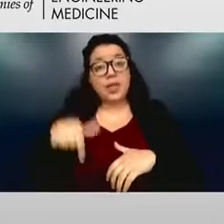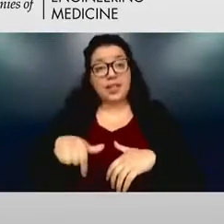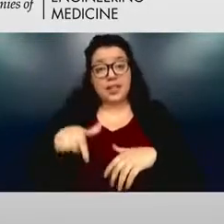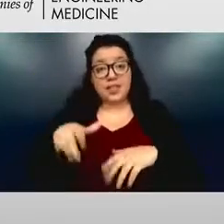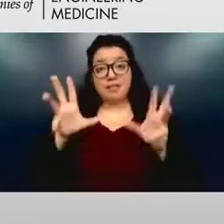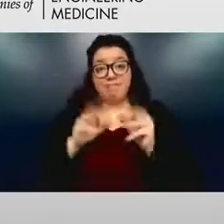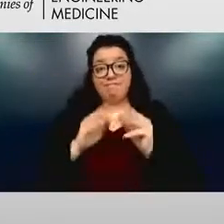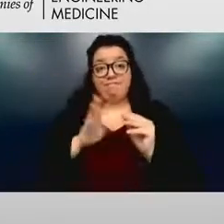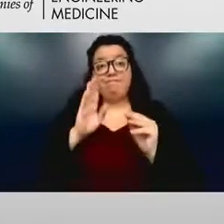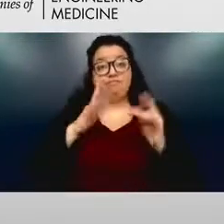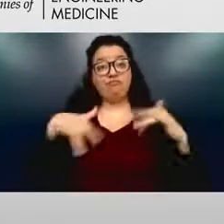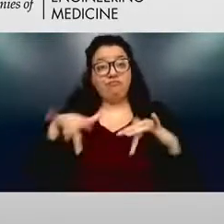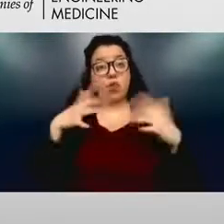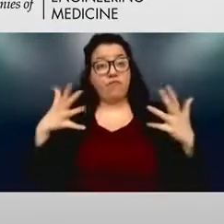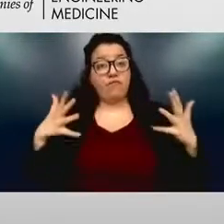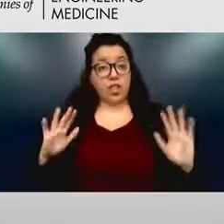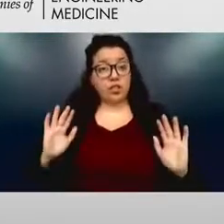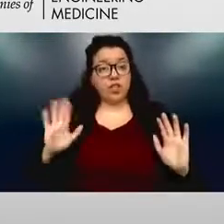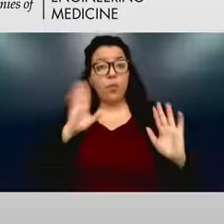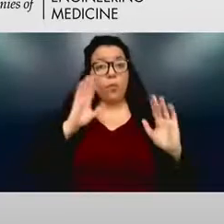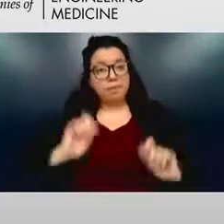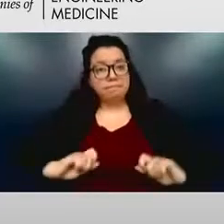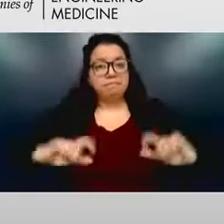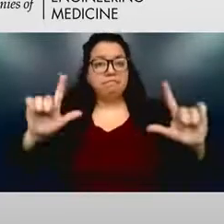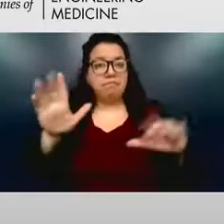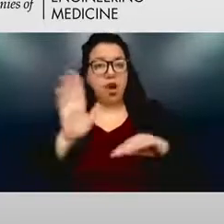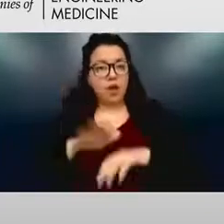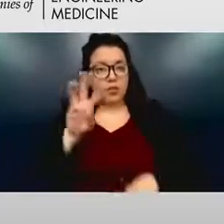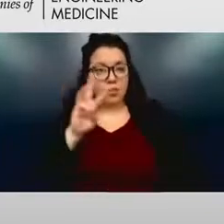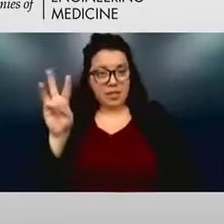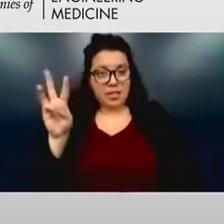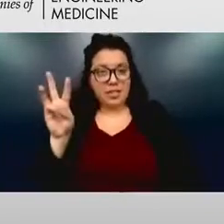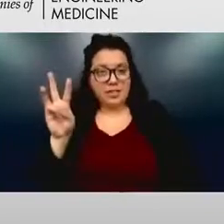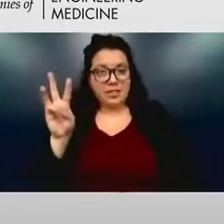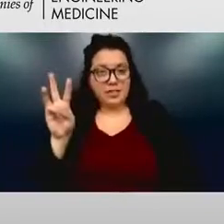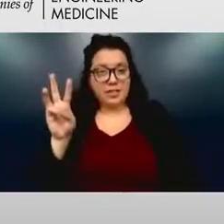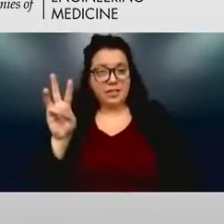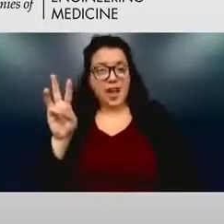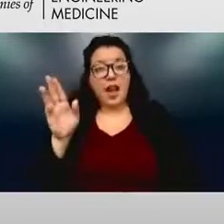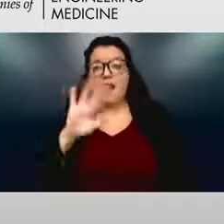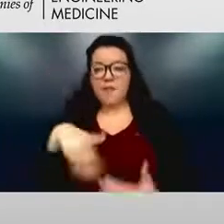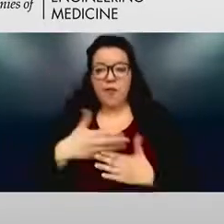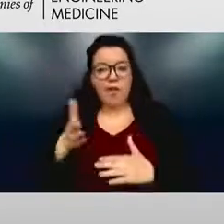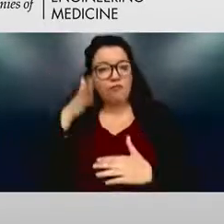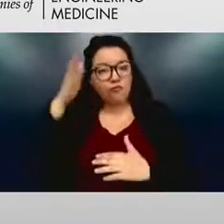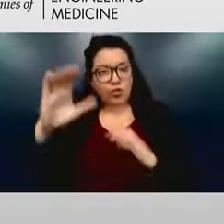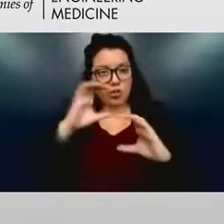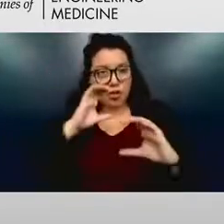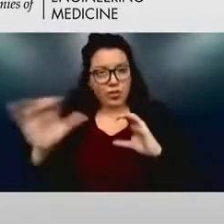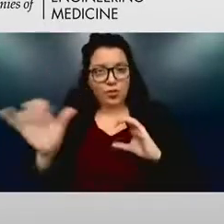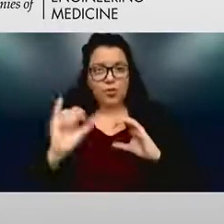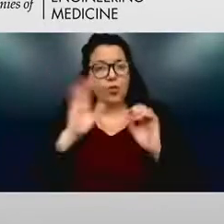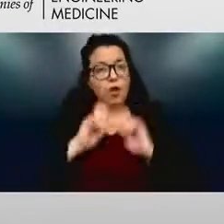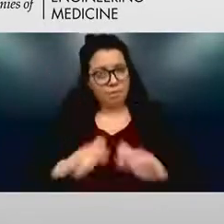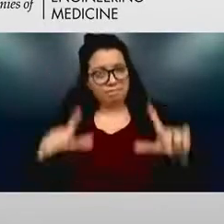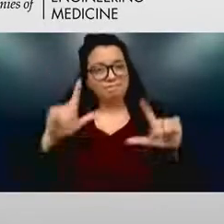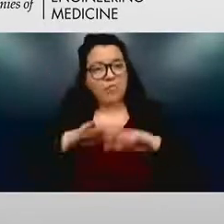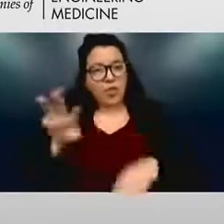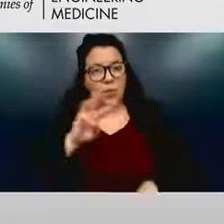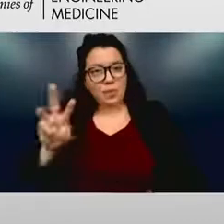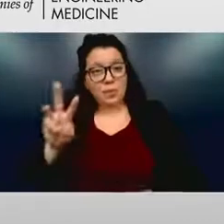will be recorded and posted on the website as well as all future conversations. So enjoy the rest of the day,